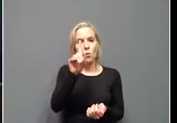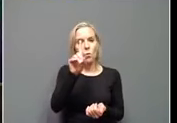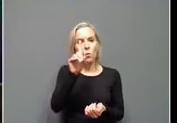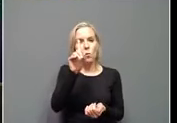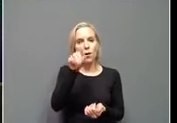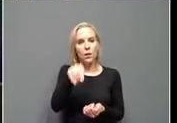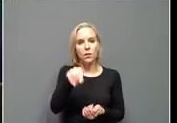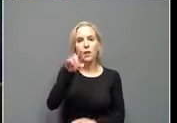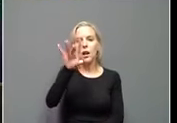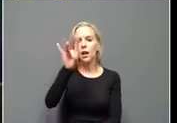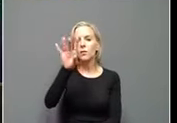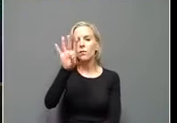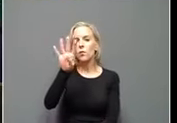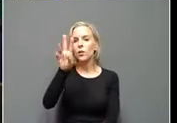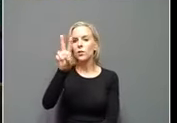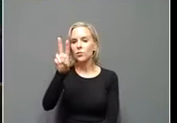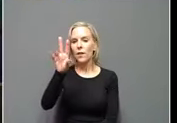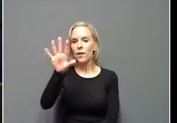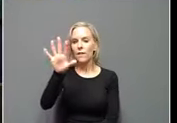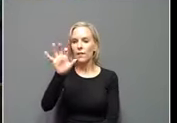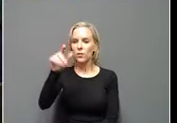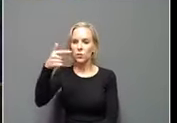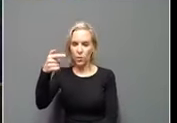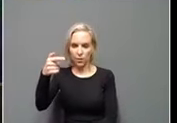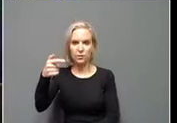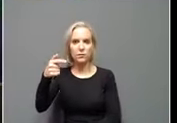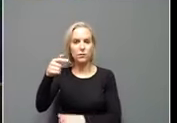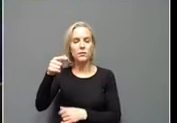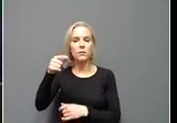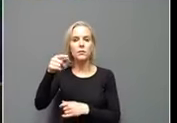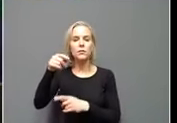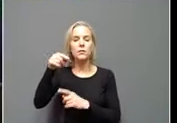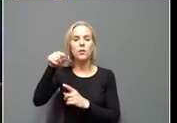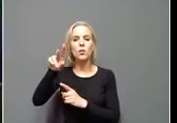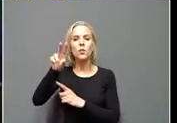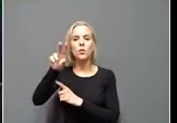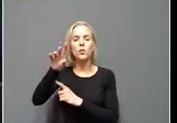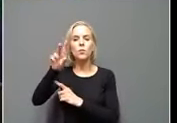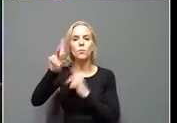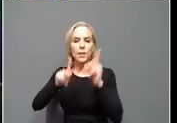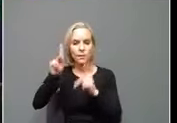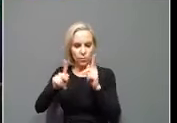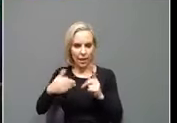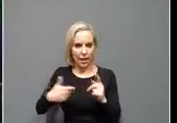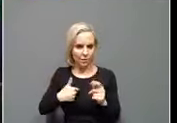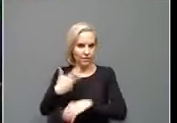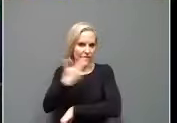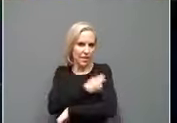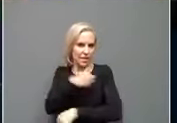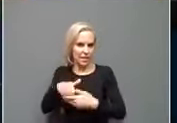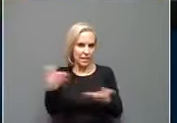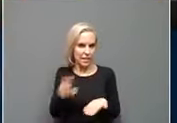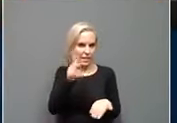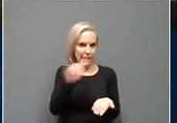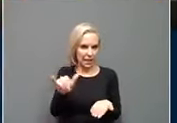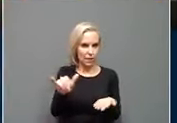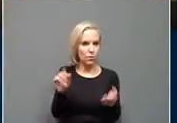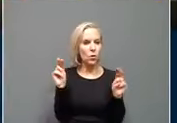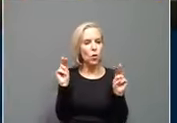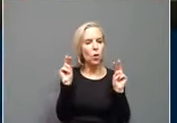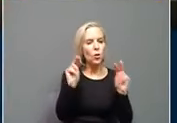,521 unique persons have been vaccinated in Kentucky. When we look at